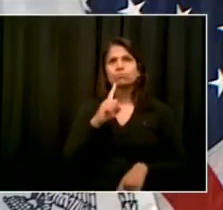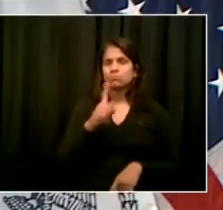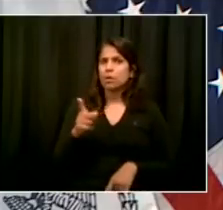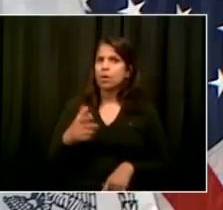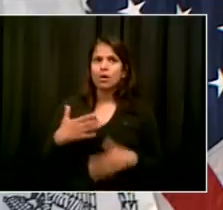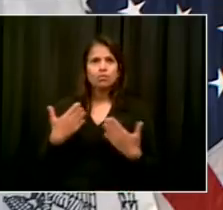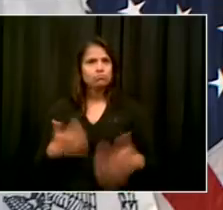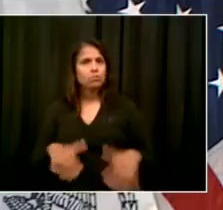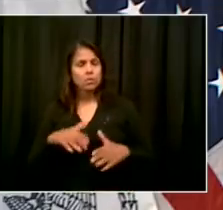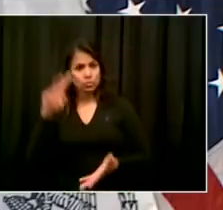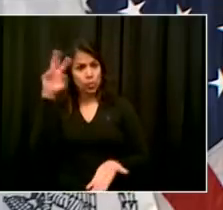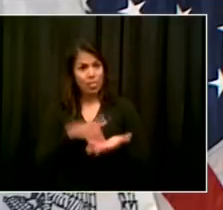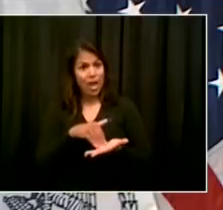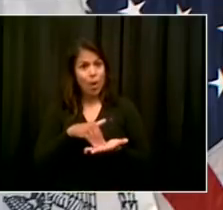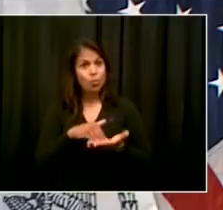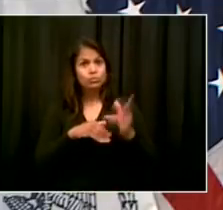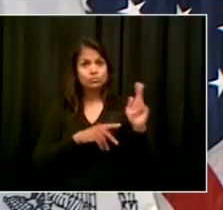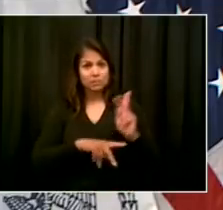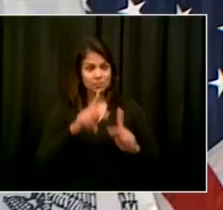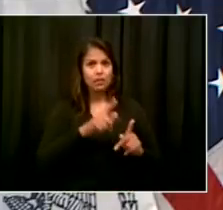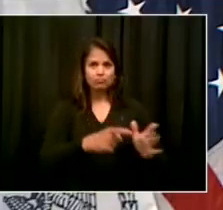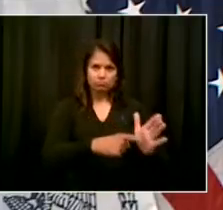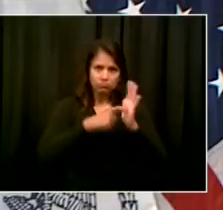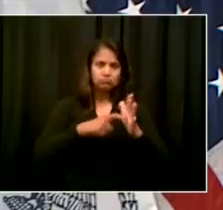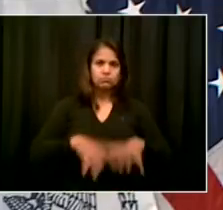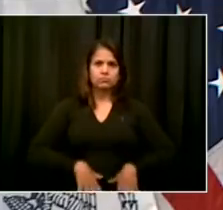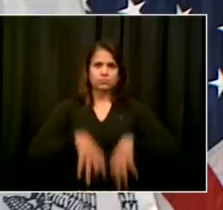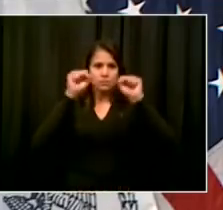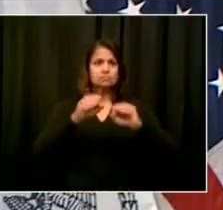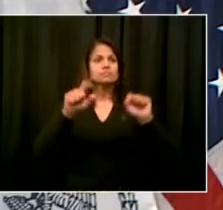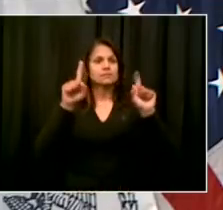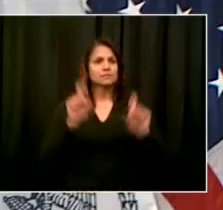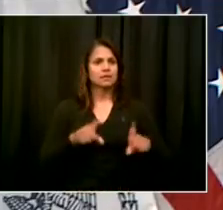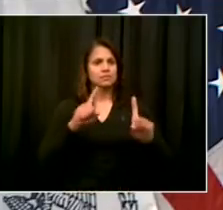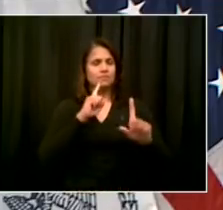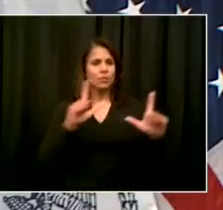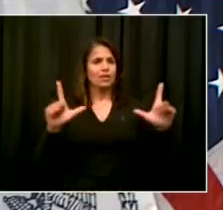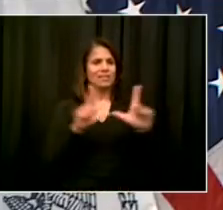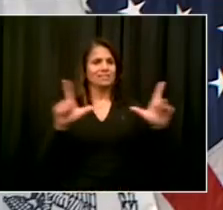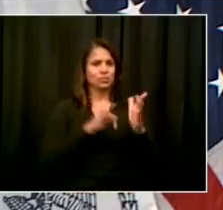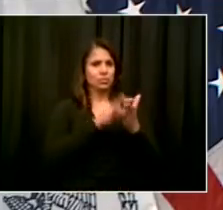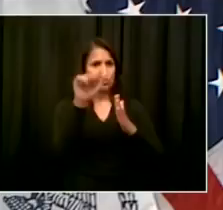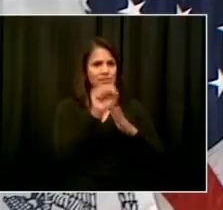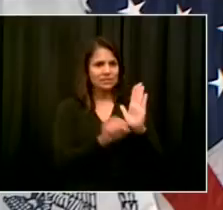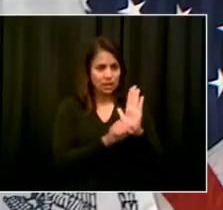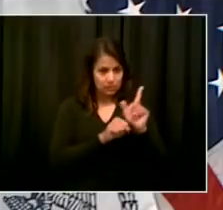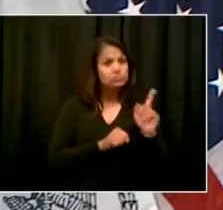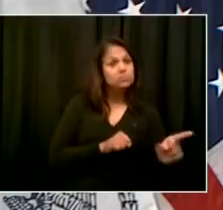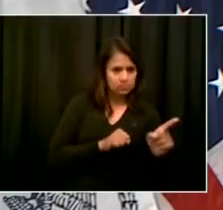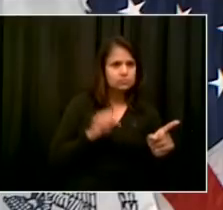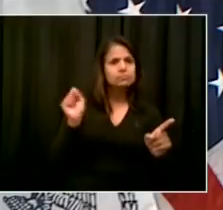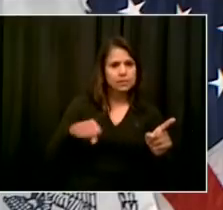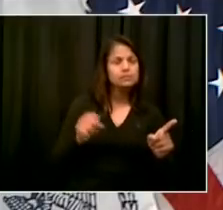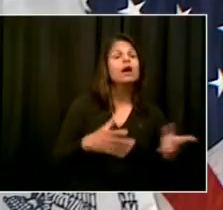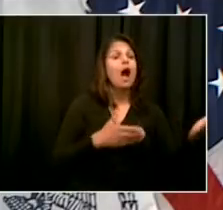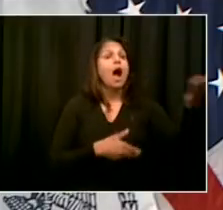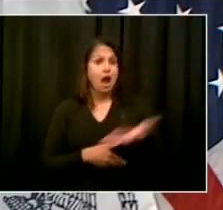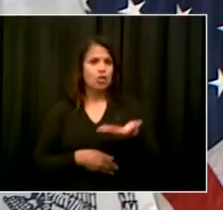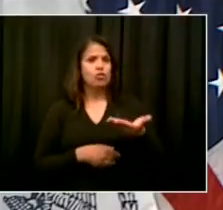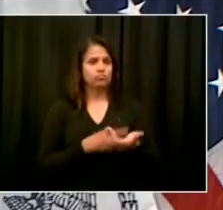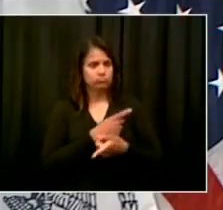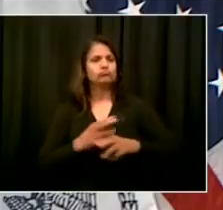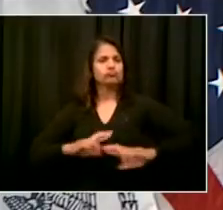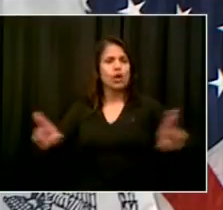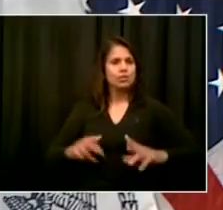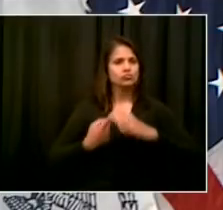learn more. But I want to remind everyone, this is one school year, the most challenging school year in the